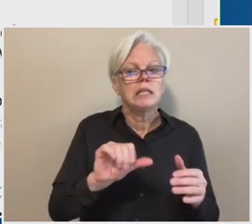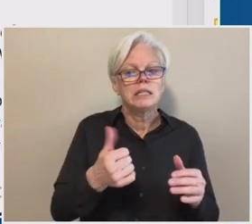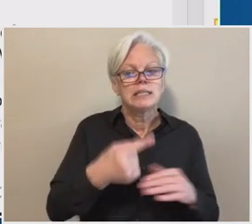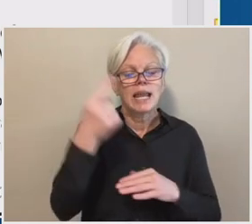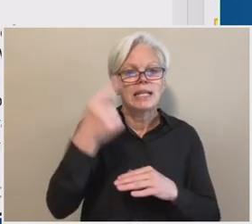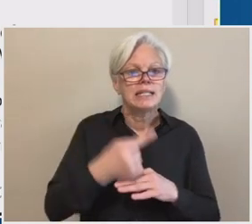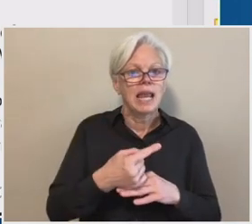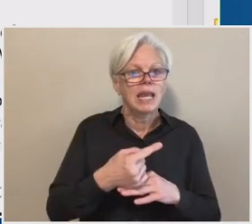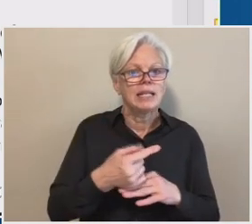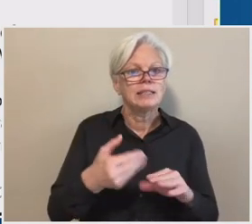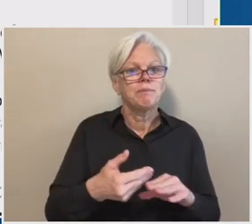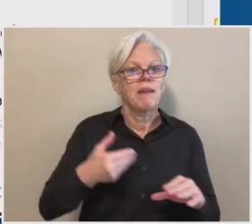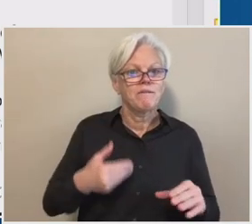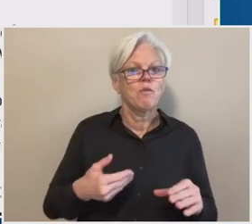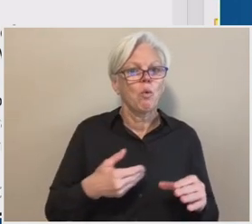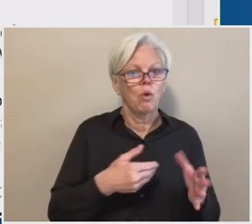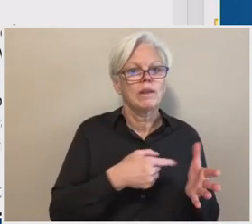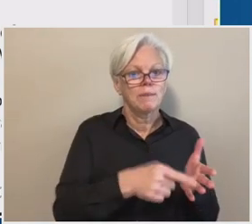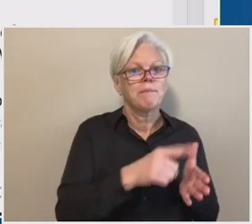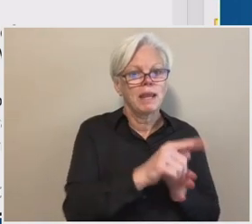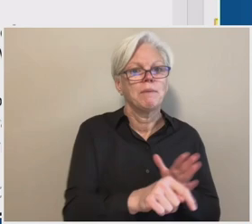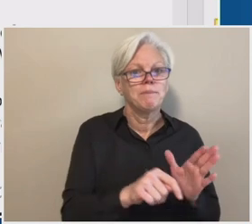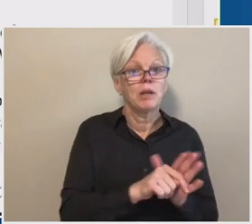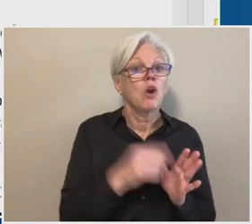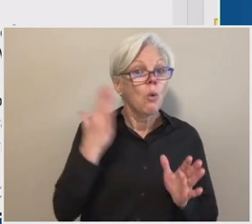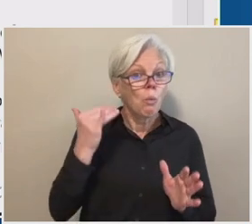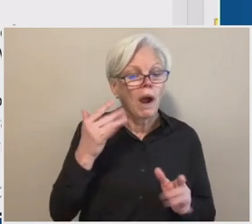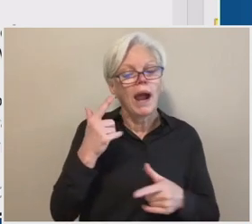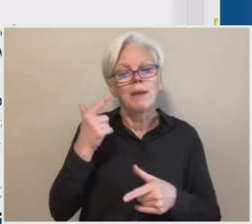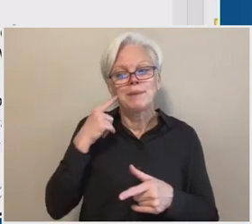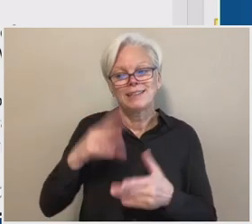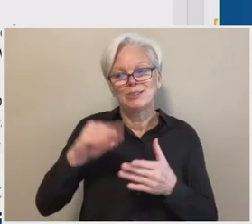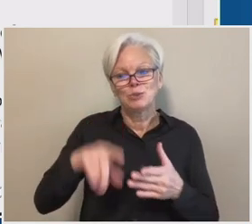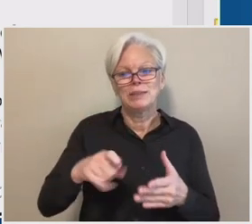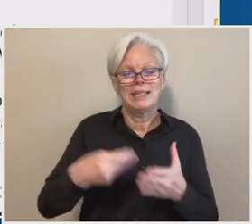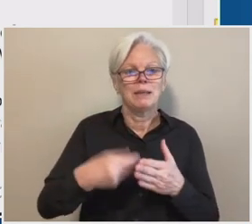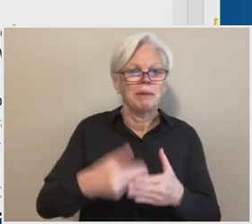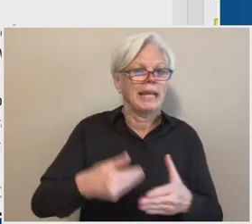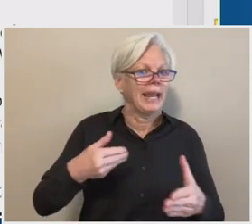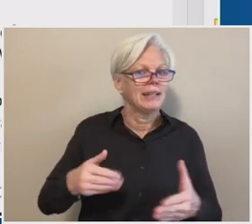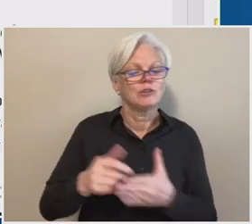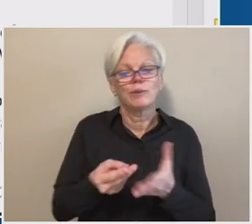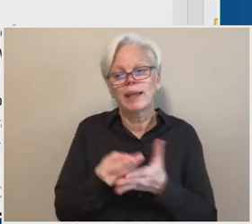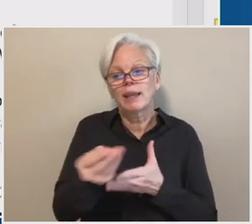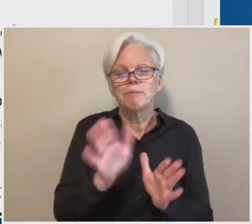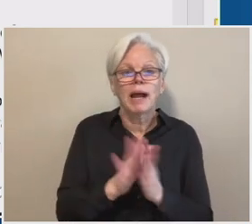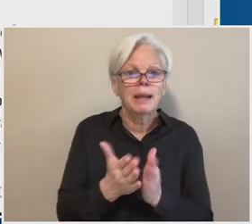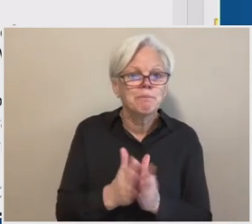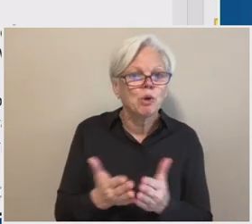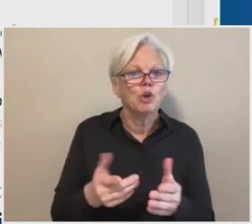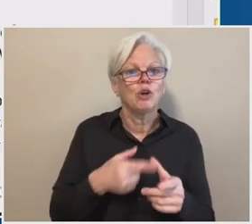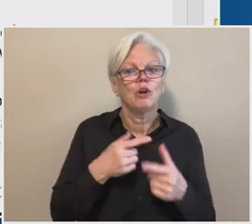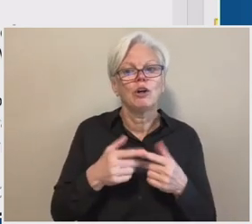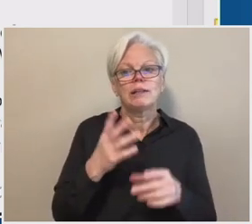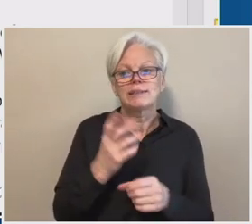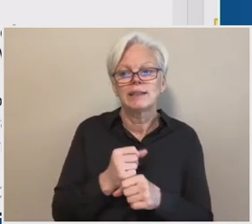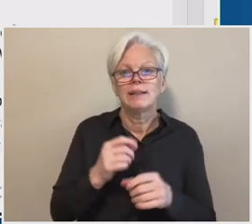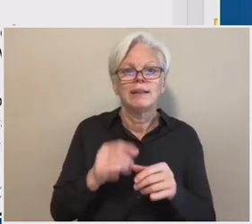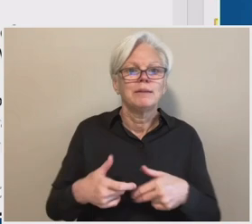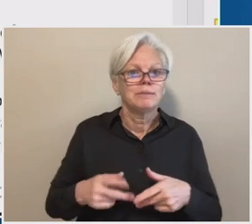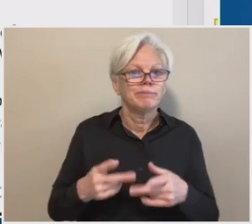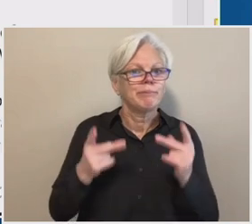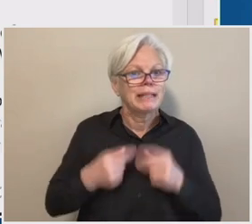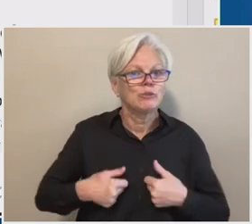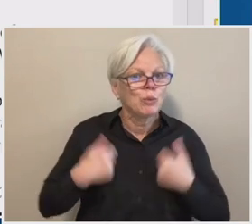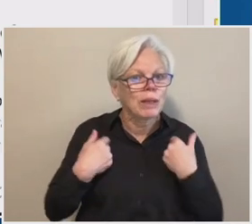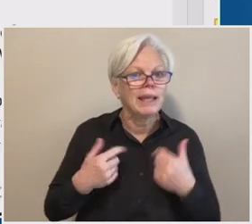uh, because many students need those funds ahead of time, uh, in order to purchase books, uh, to secure housing, uh, and a variety